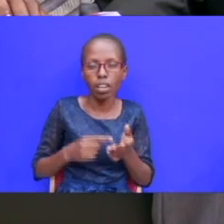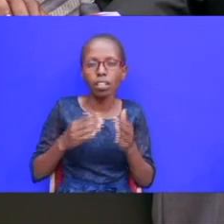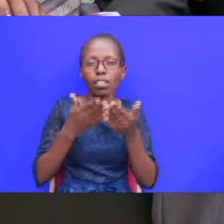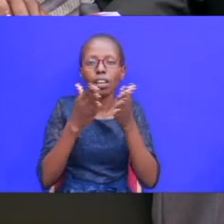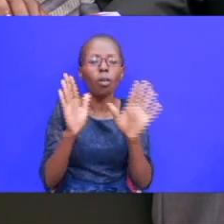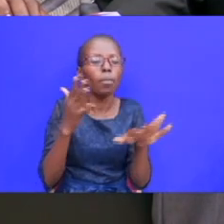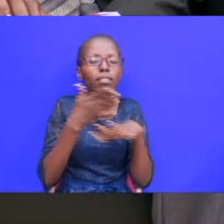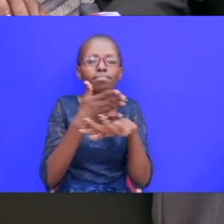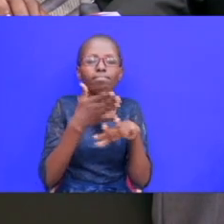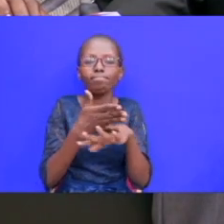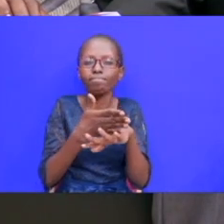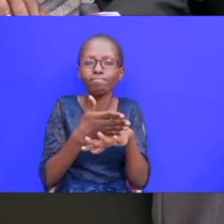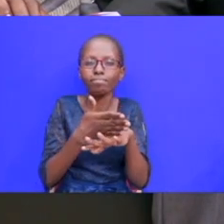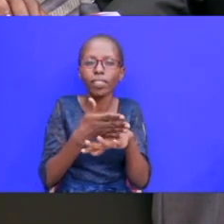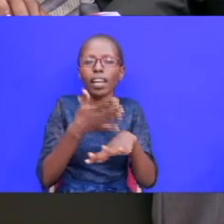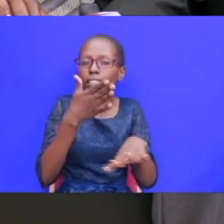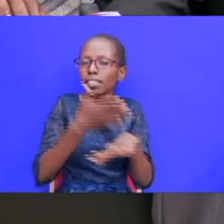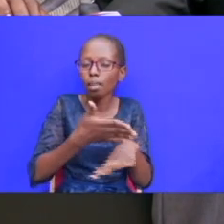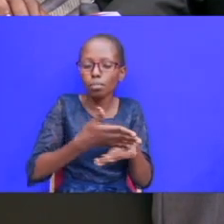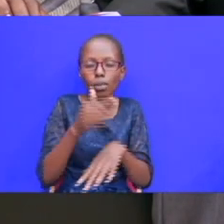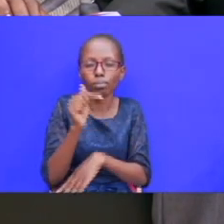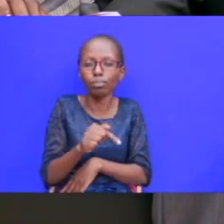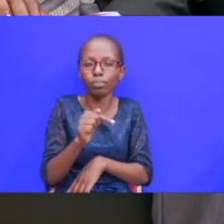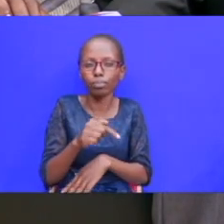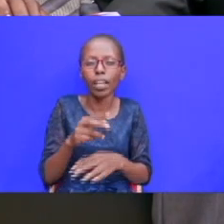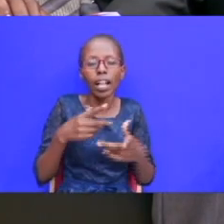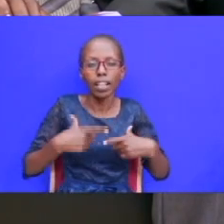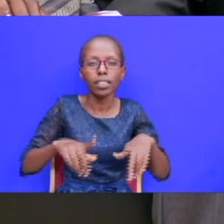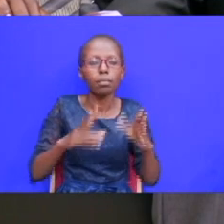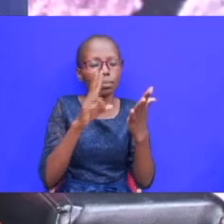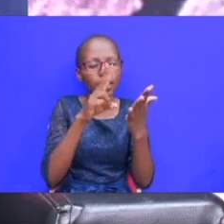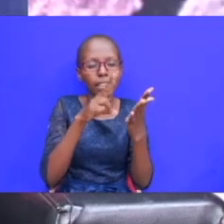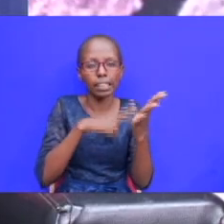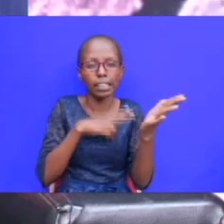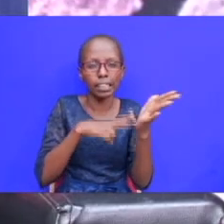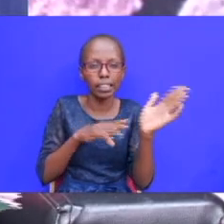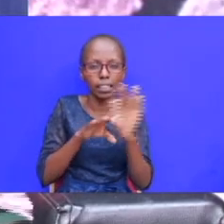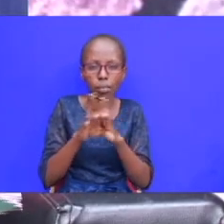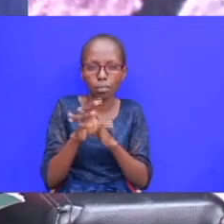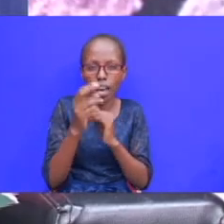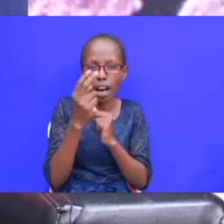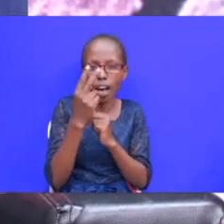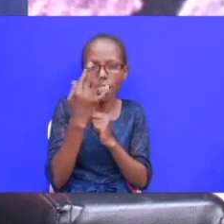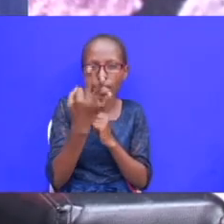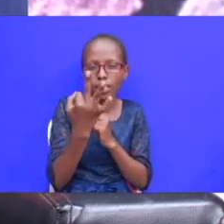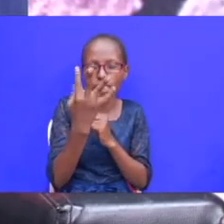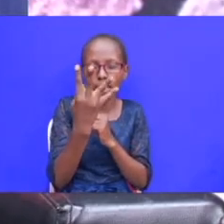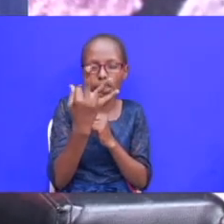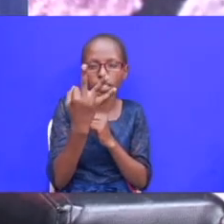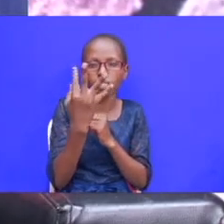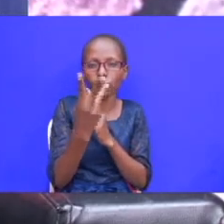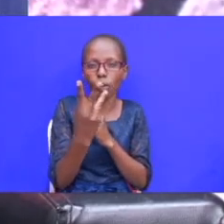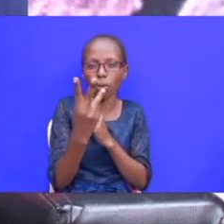you know you see deception uh let me read chapter 34 of what uh